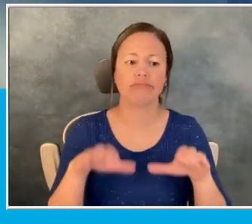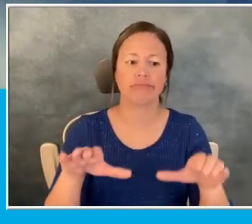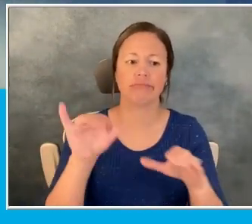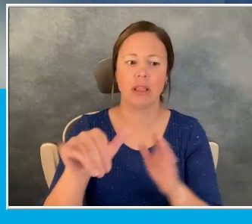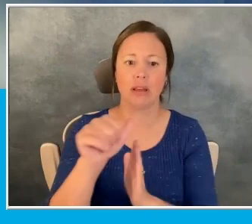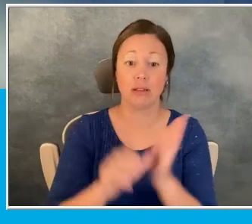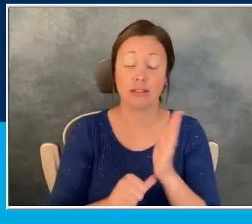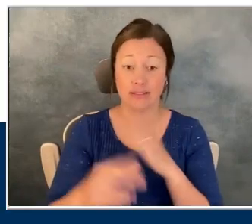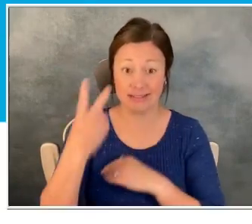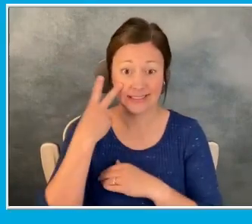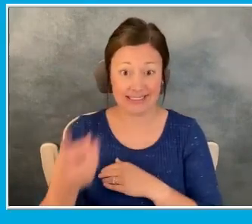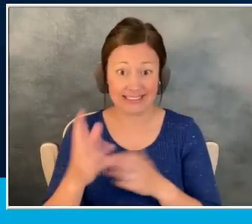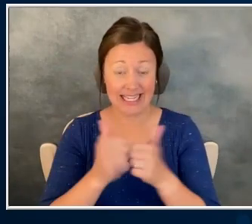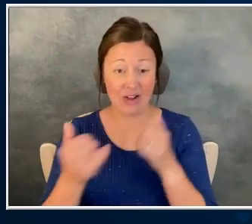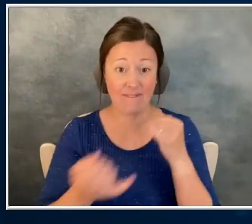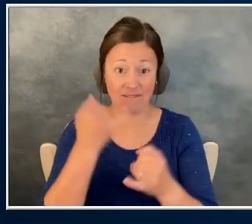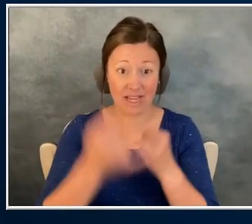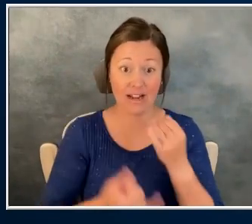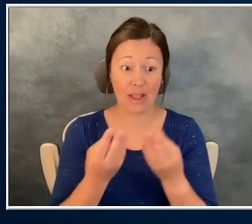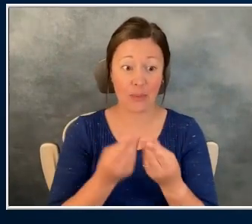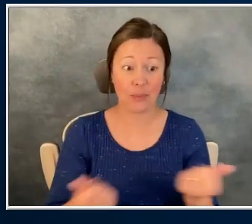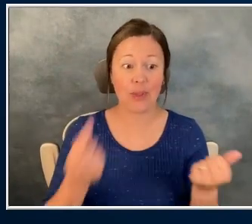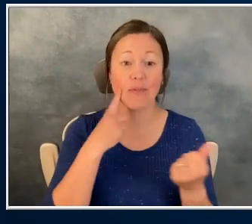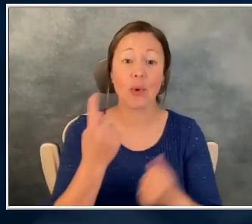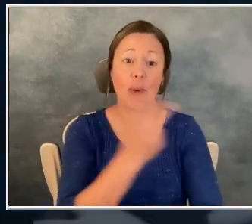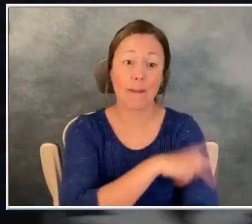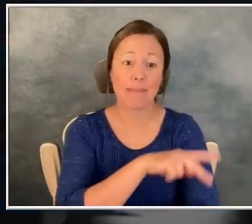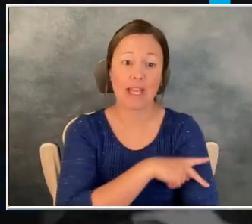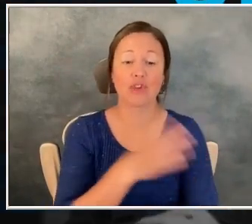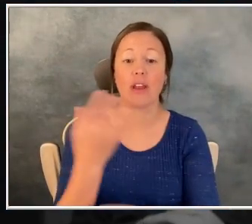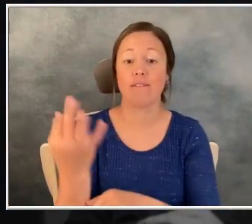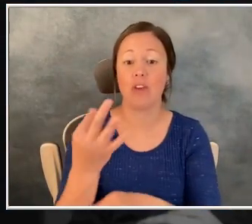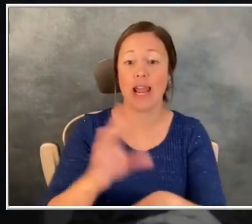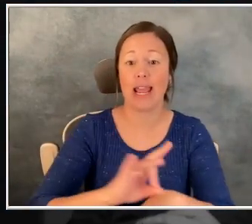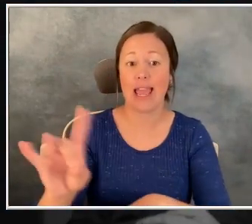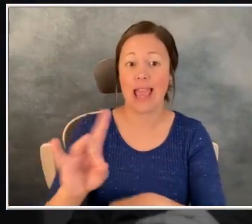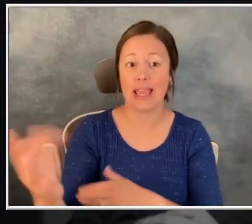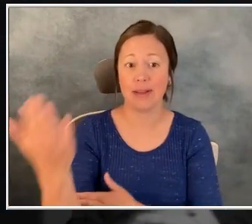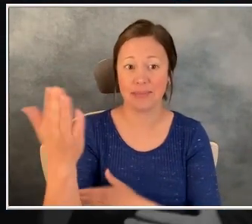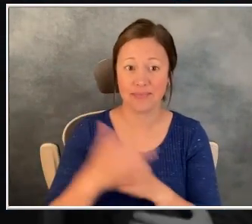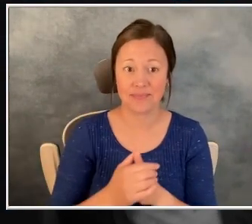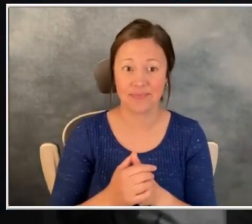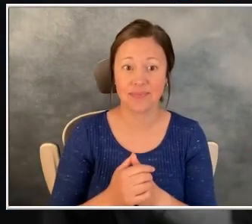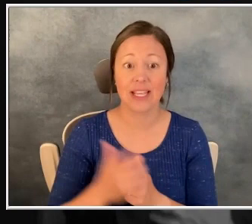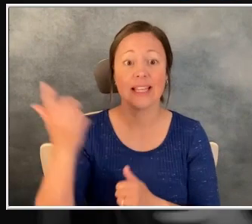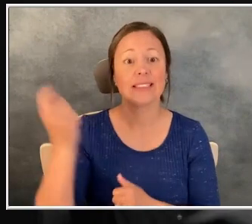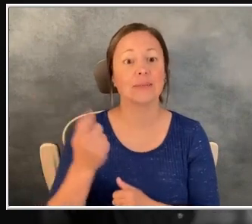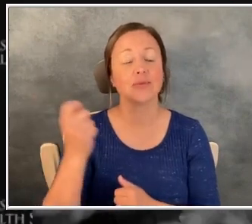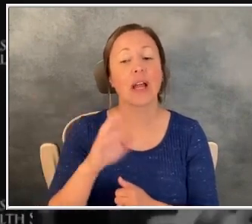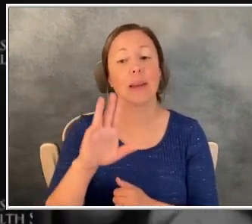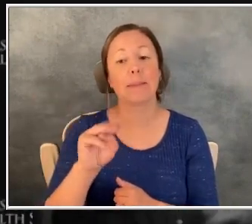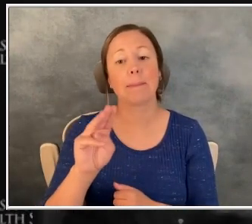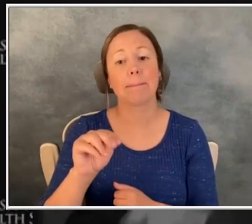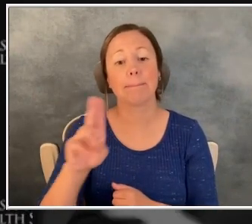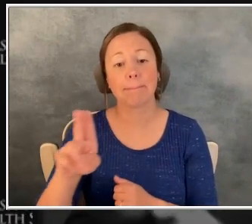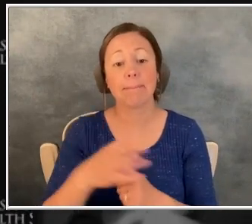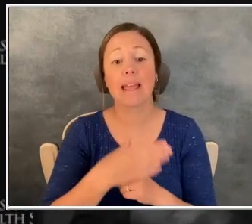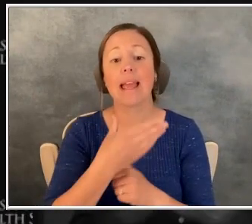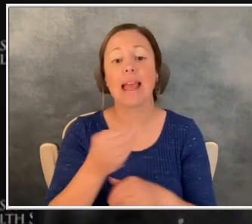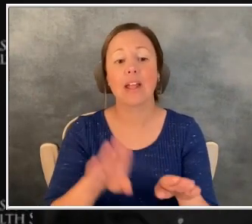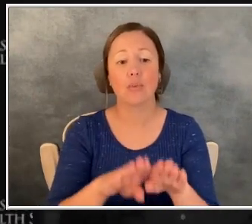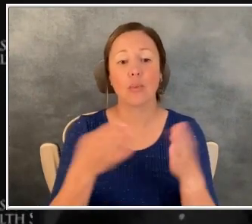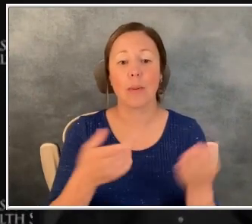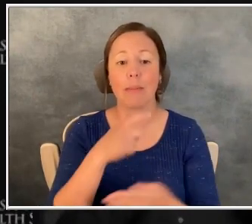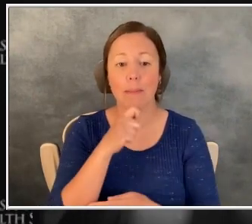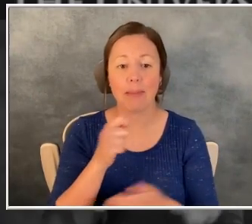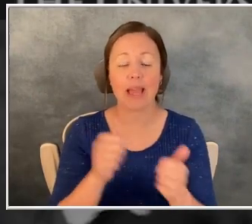finally brought relief for one patient, Friday at 8 a.m. Subscribe to our Morning Medical Update and open mics with